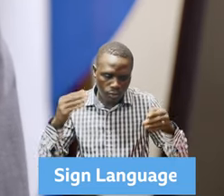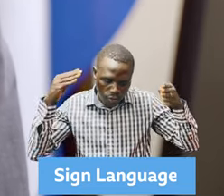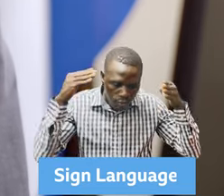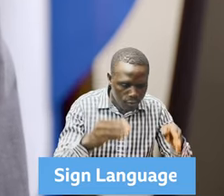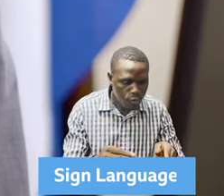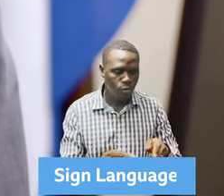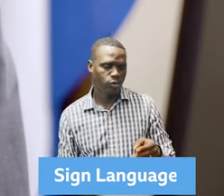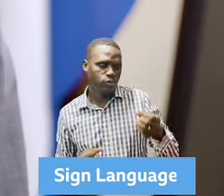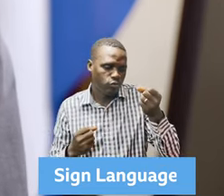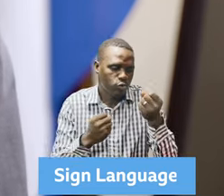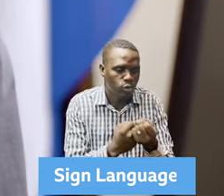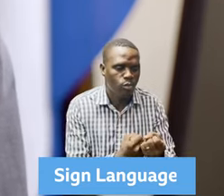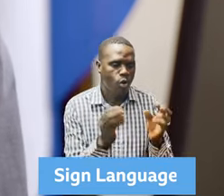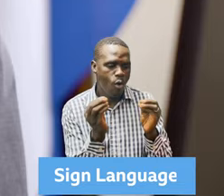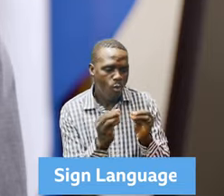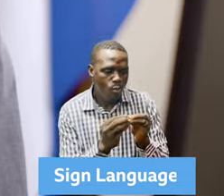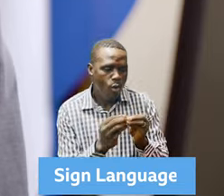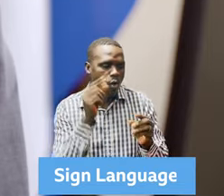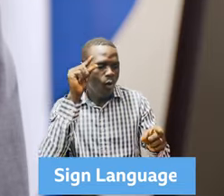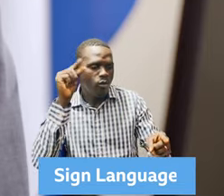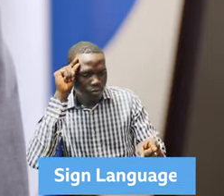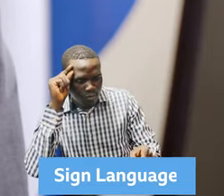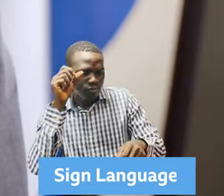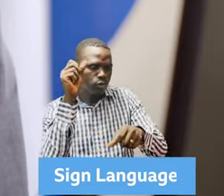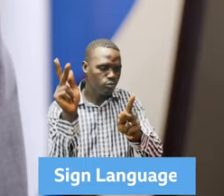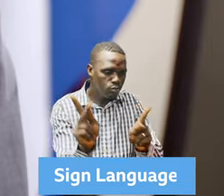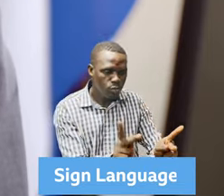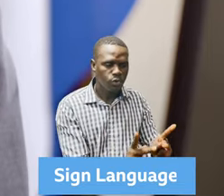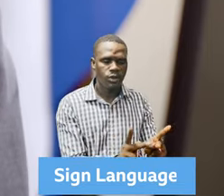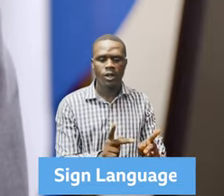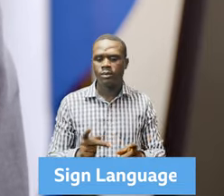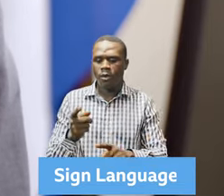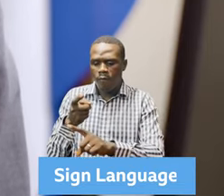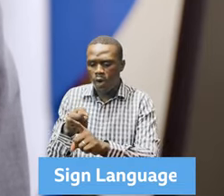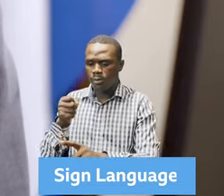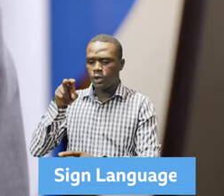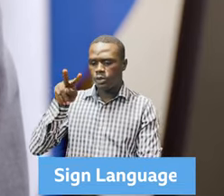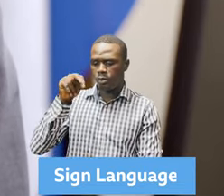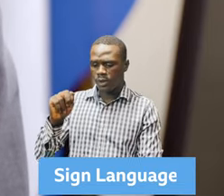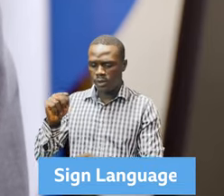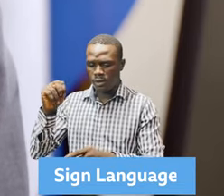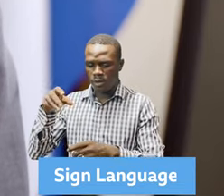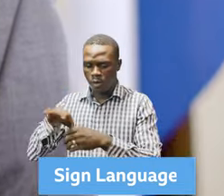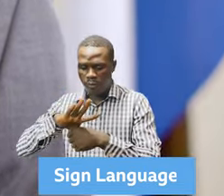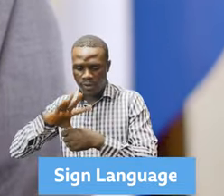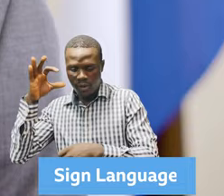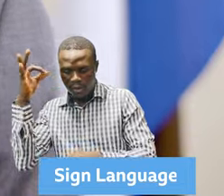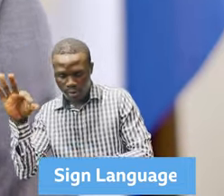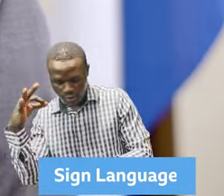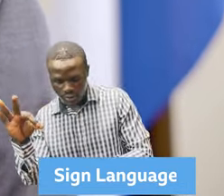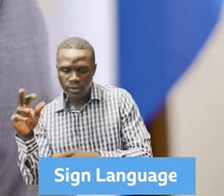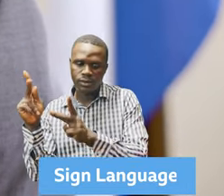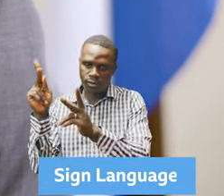considering the activities that were adopted from the UN COVID-19 socioeconomic response plan. On